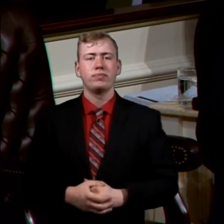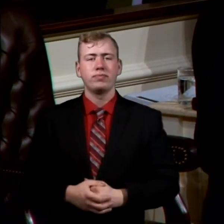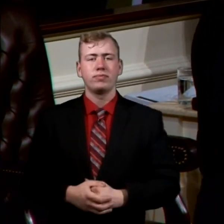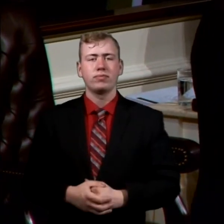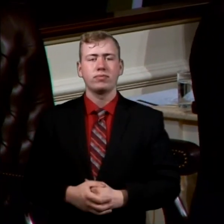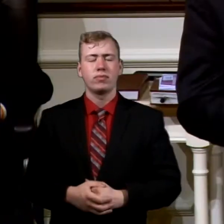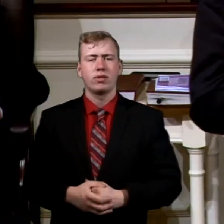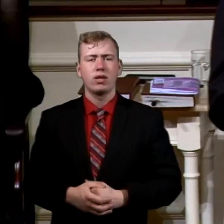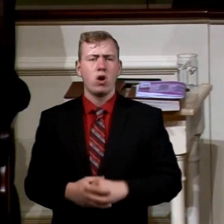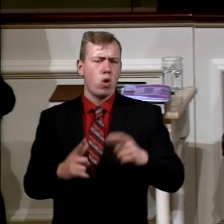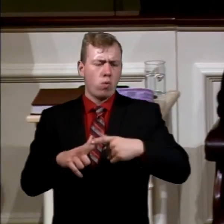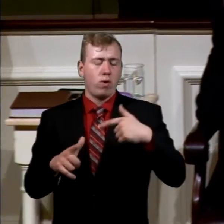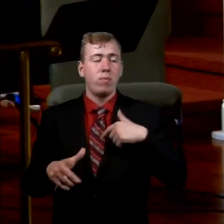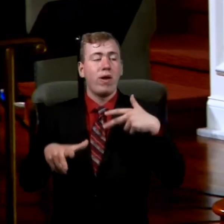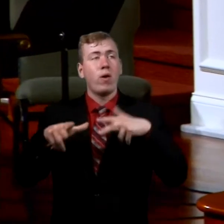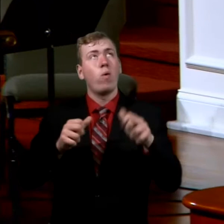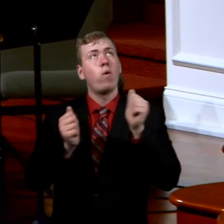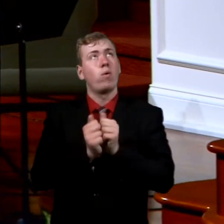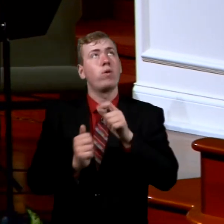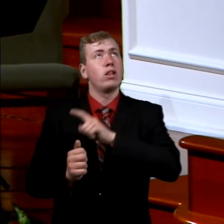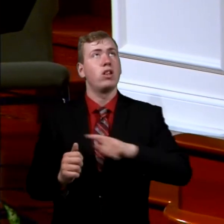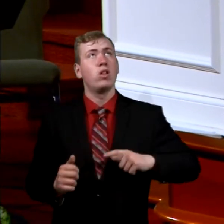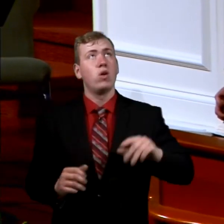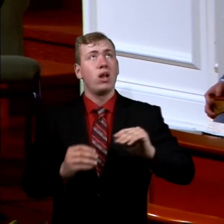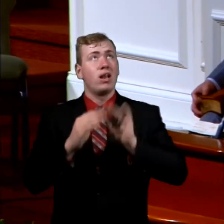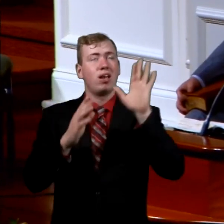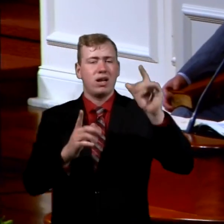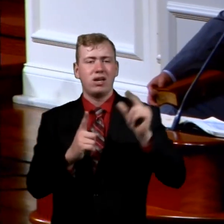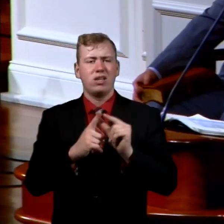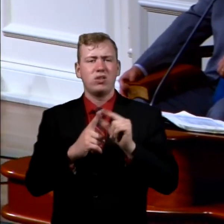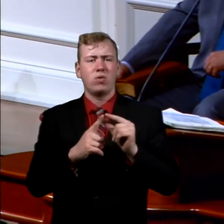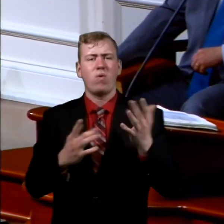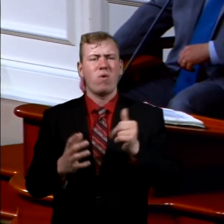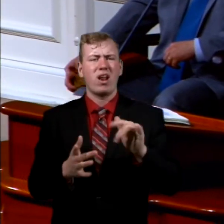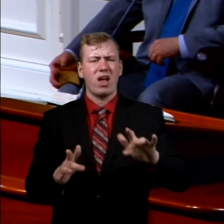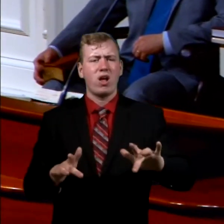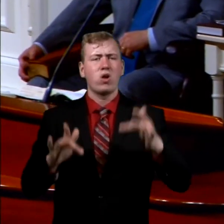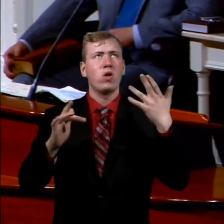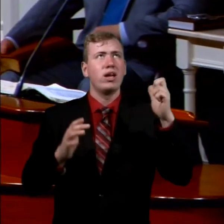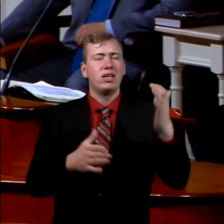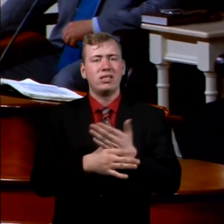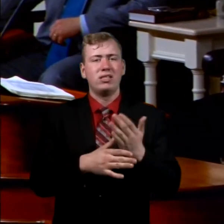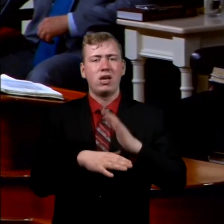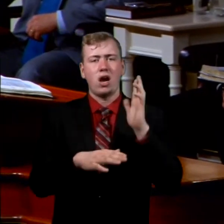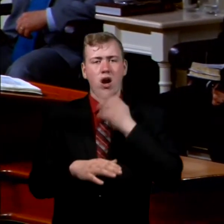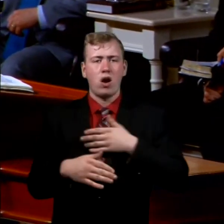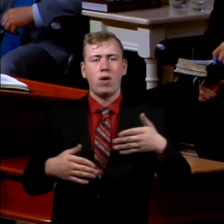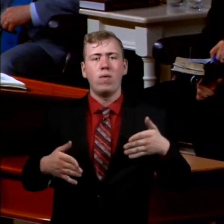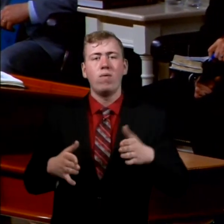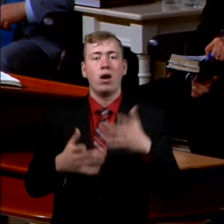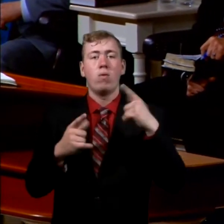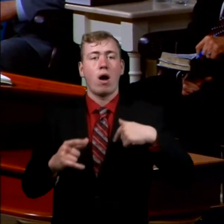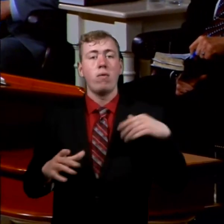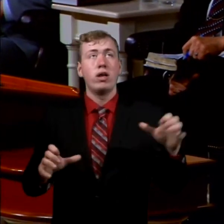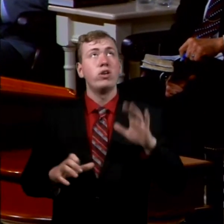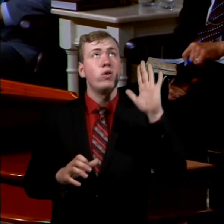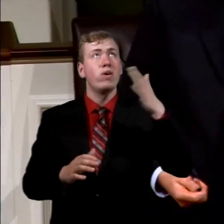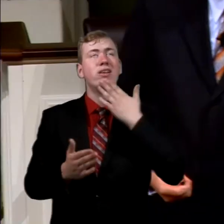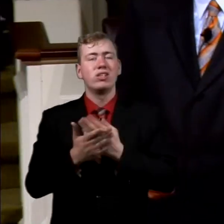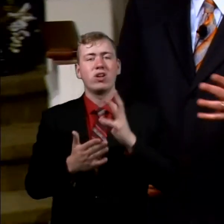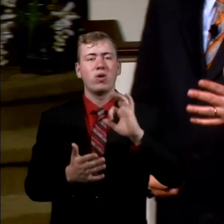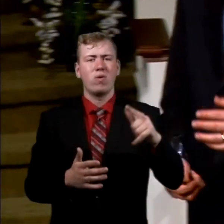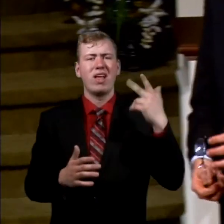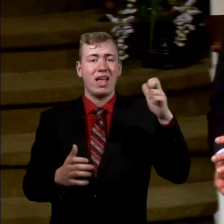When we walk with the Lord, in the light of his word, what a glory he shares on our way while we do his goodwill. He